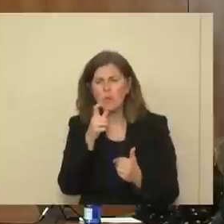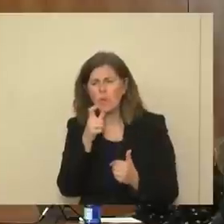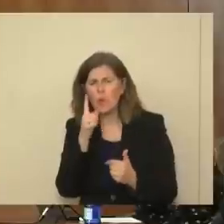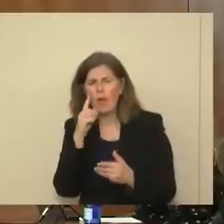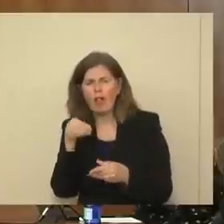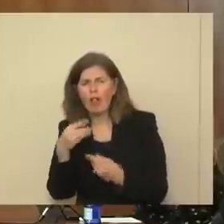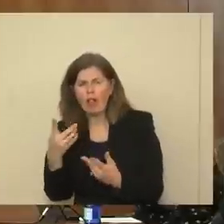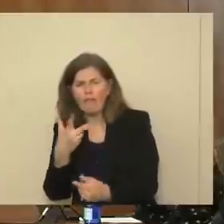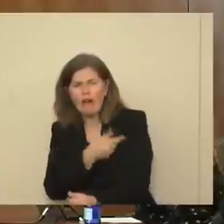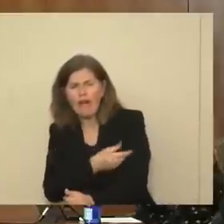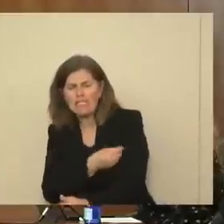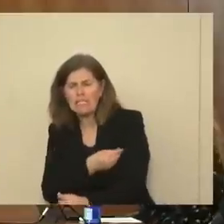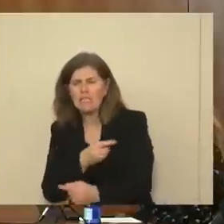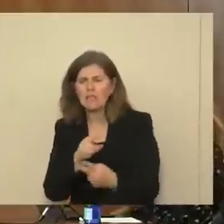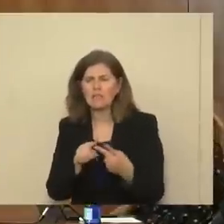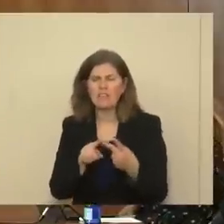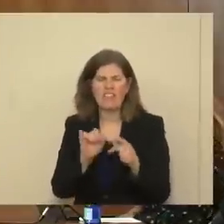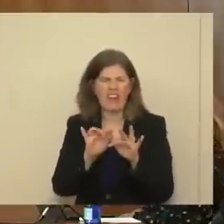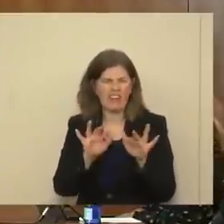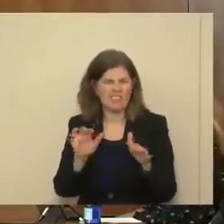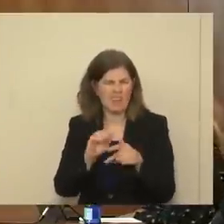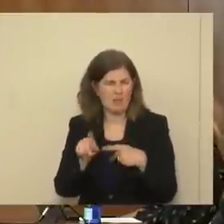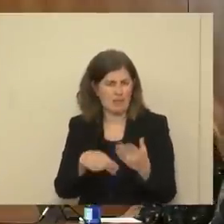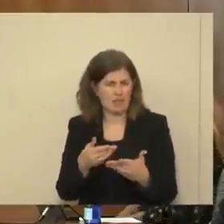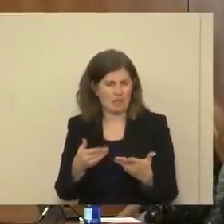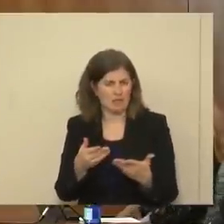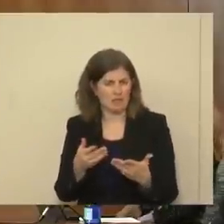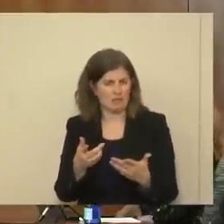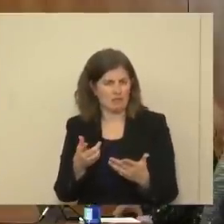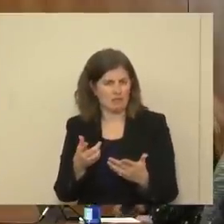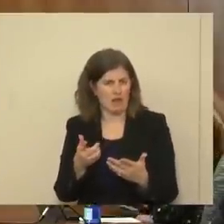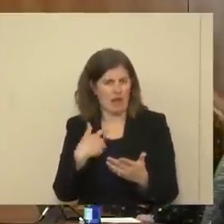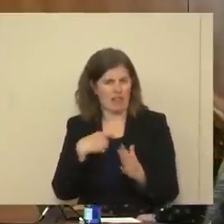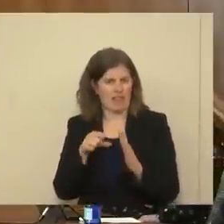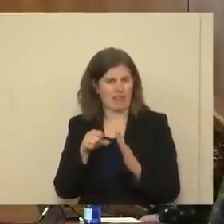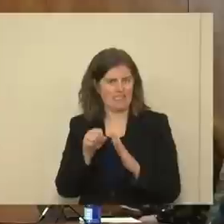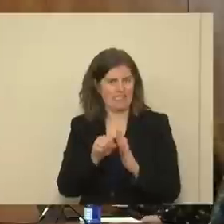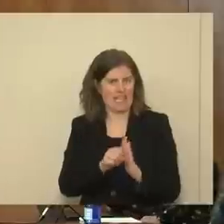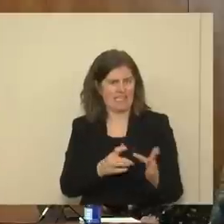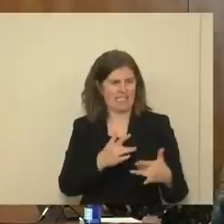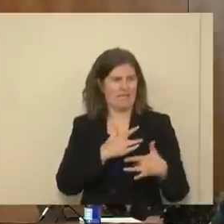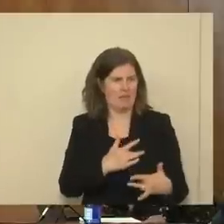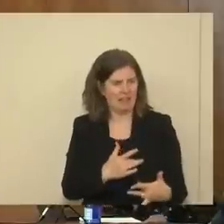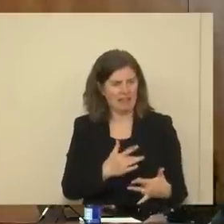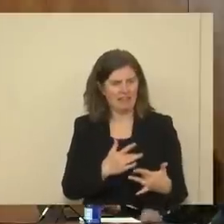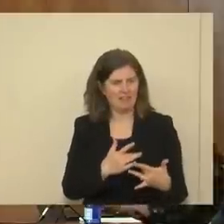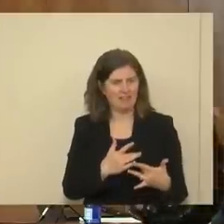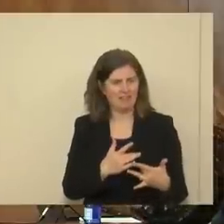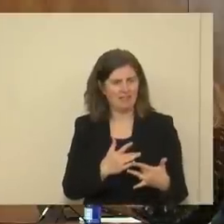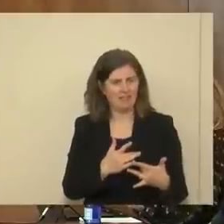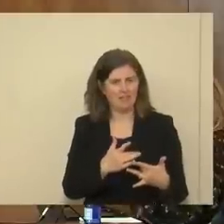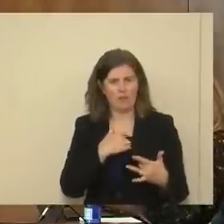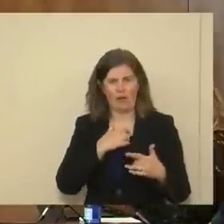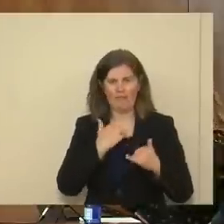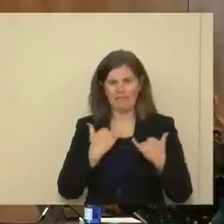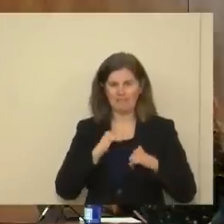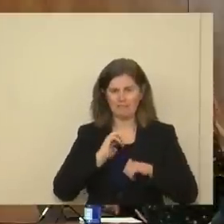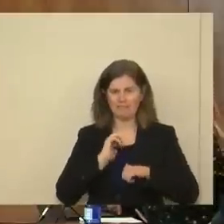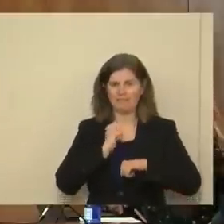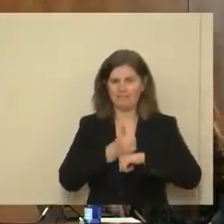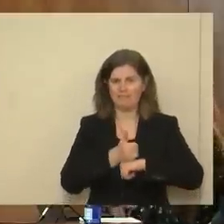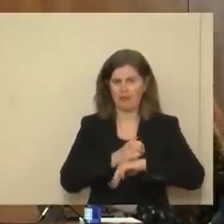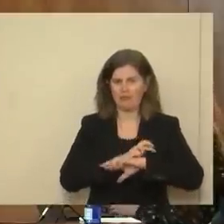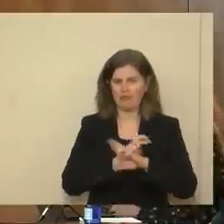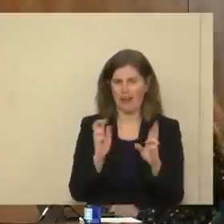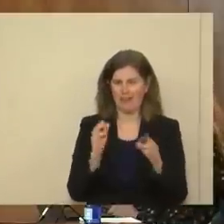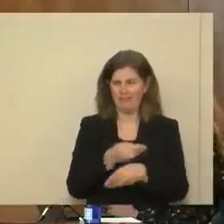will administer the vaccines, that sort of thing? I think that states don't tend to have an existing infrastructure for that sort of